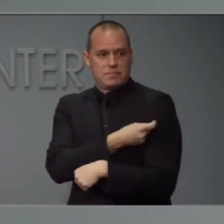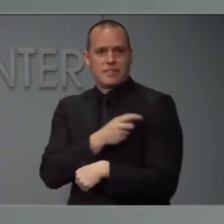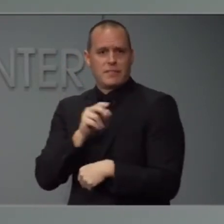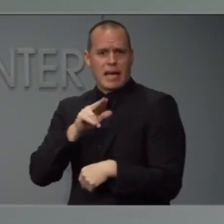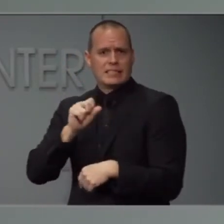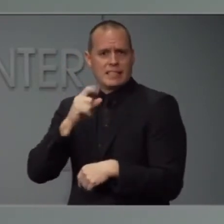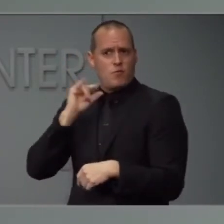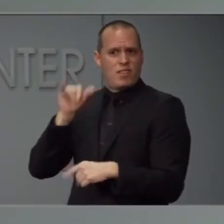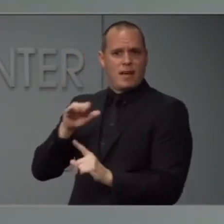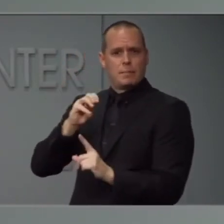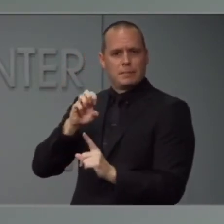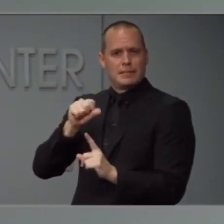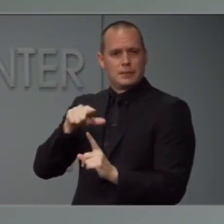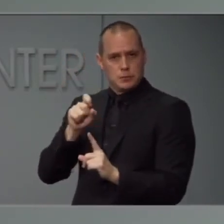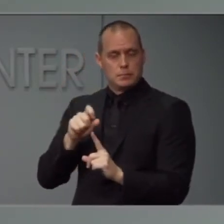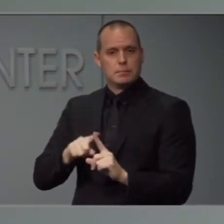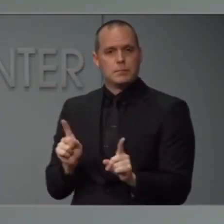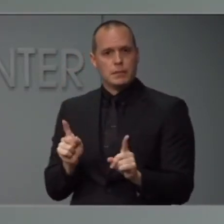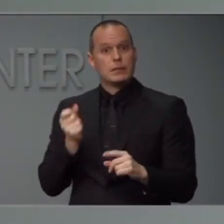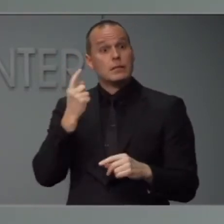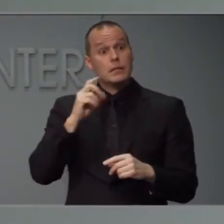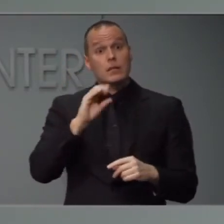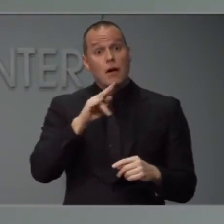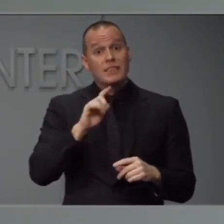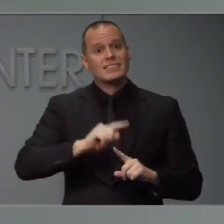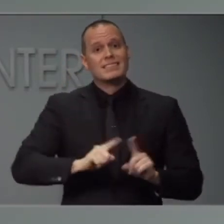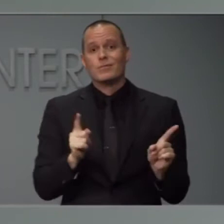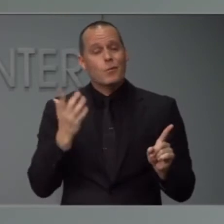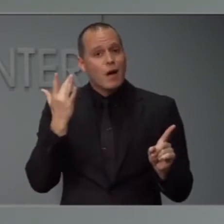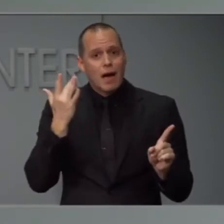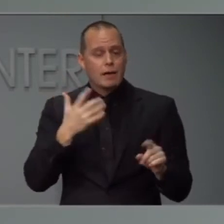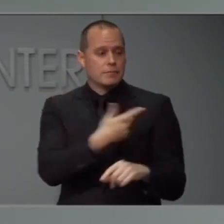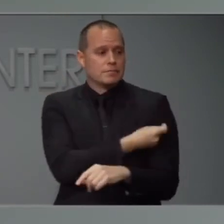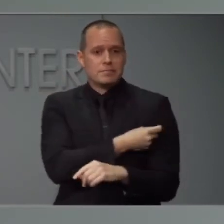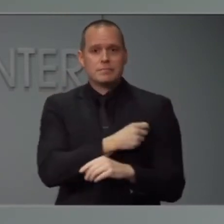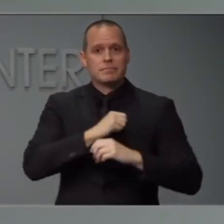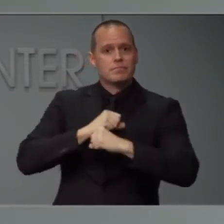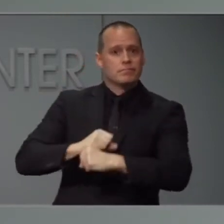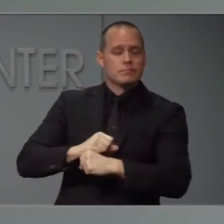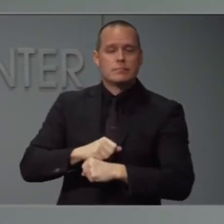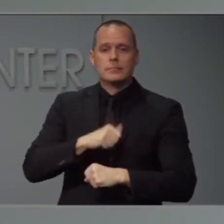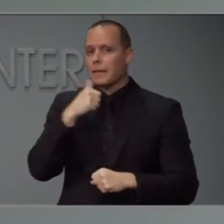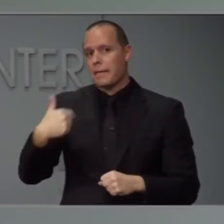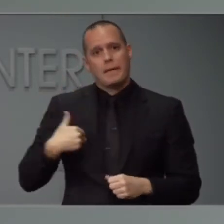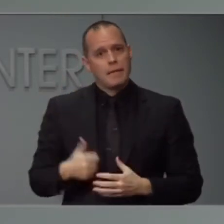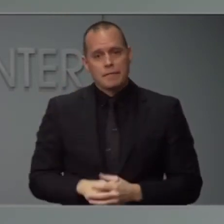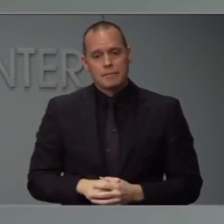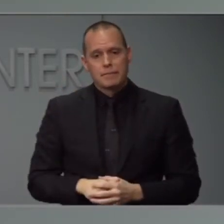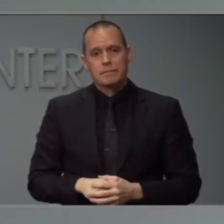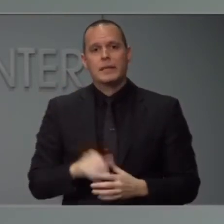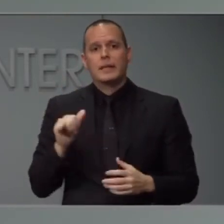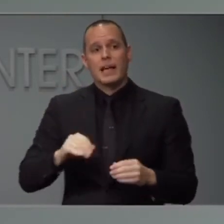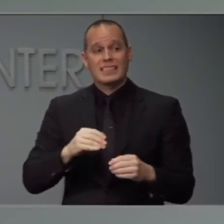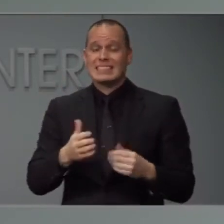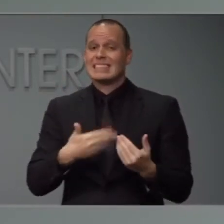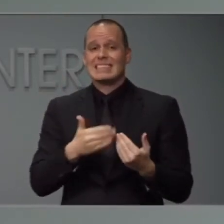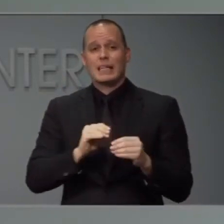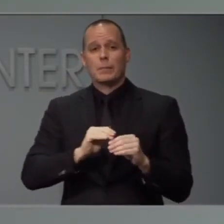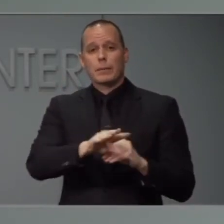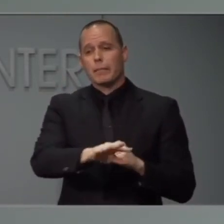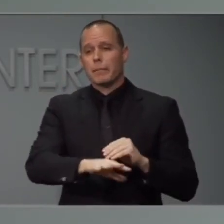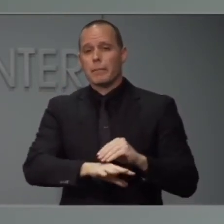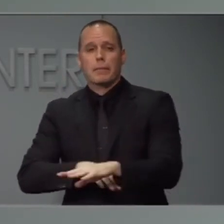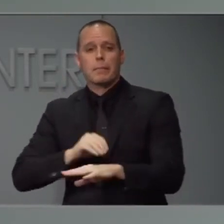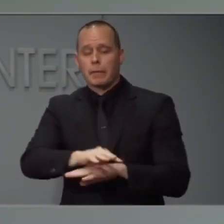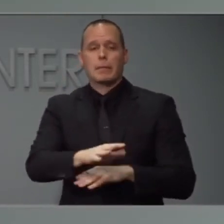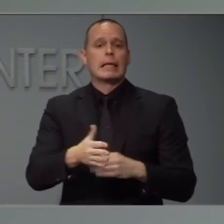-19 is so different is we don't have a vaccine. We don't have treatment and it is very contagious. So the tool that we have